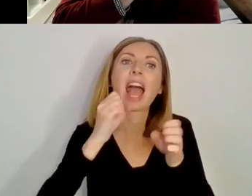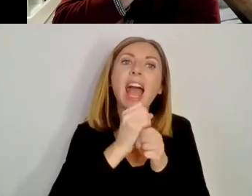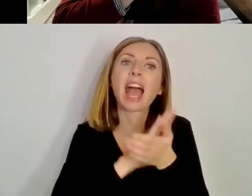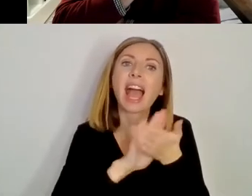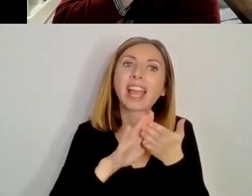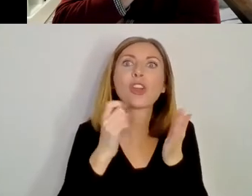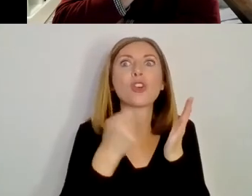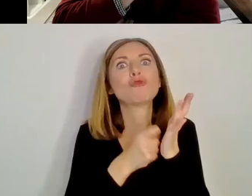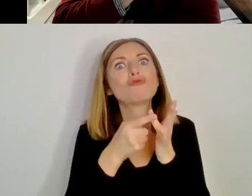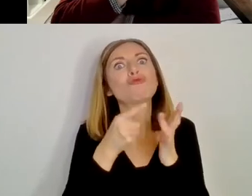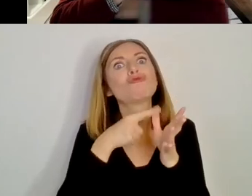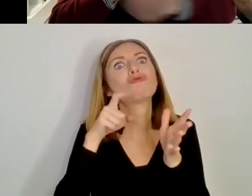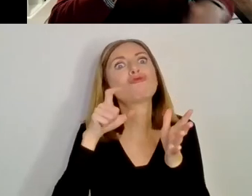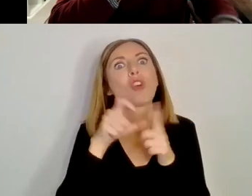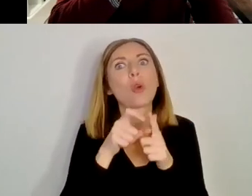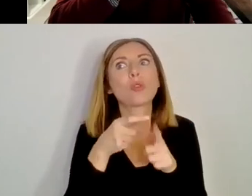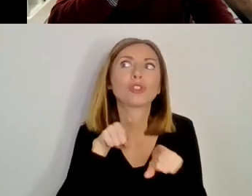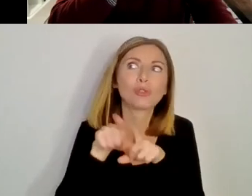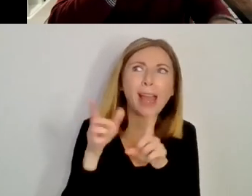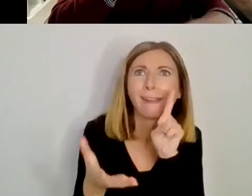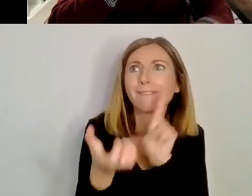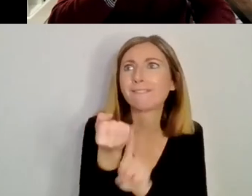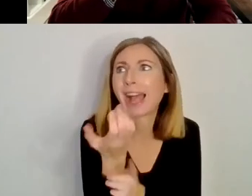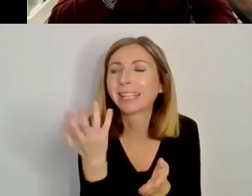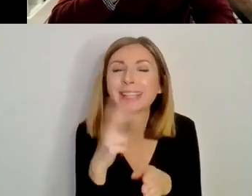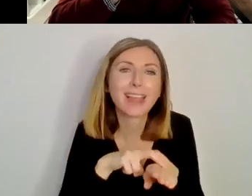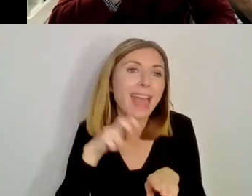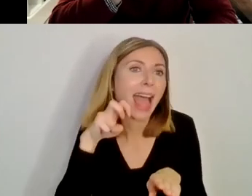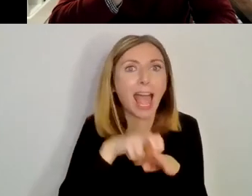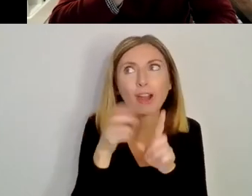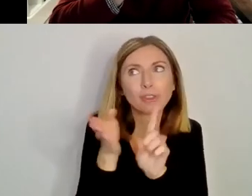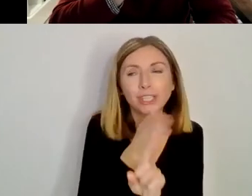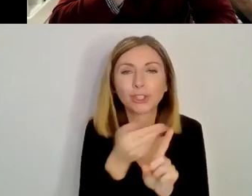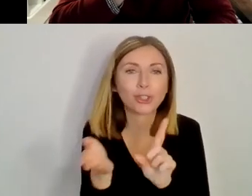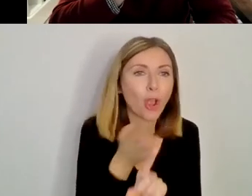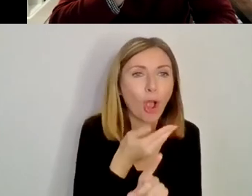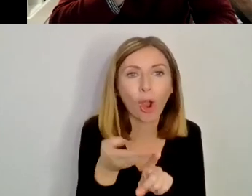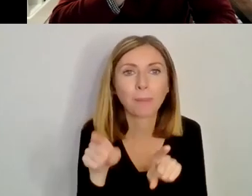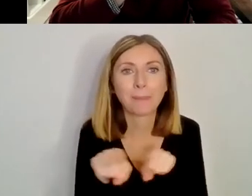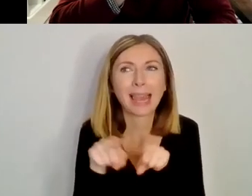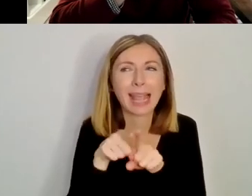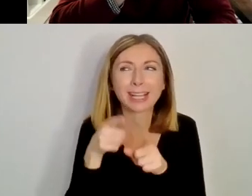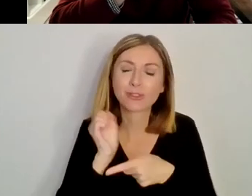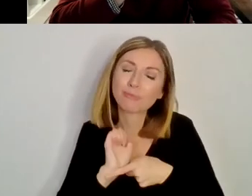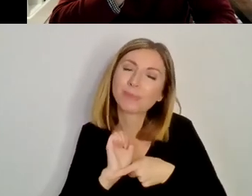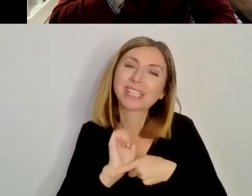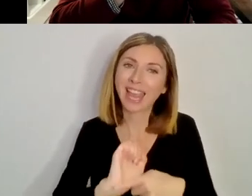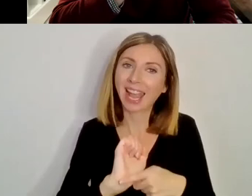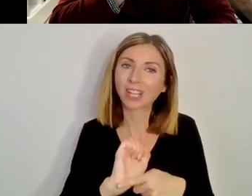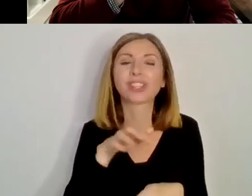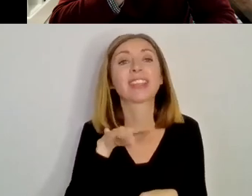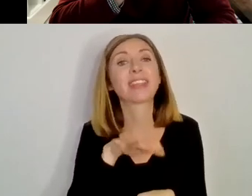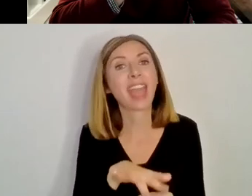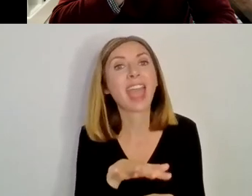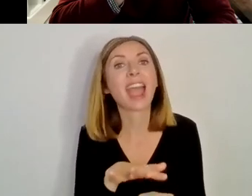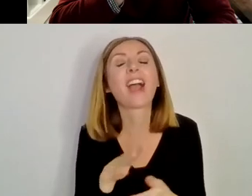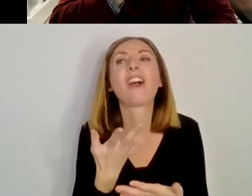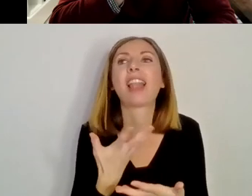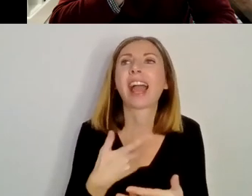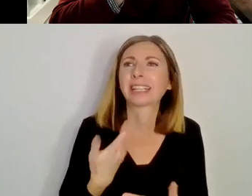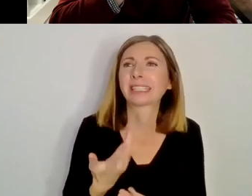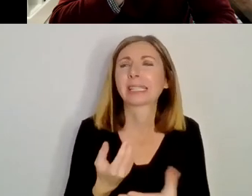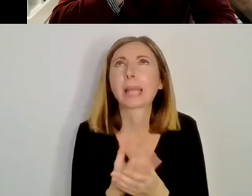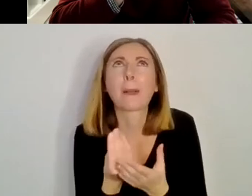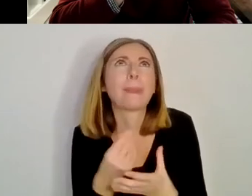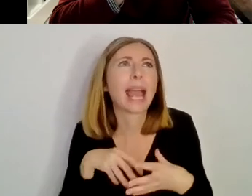Irish chairman, uh, you know, kind of that there's a, um, a protection or perhaps, you know, some, uh, solace to be